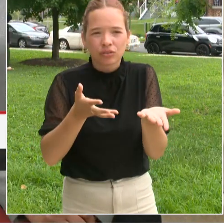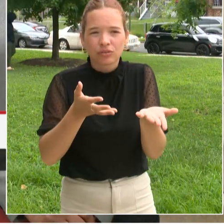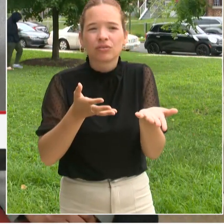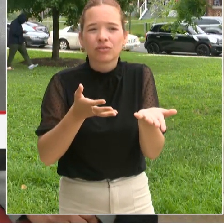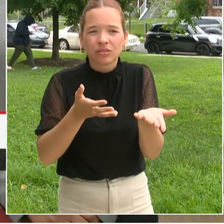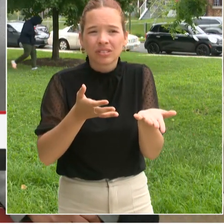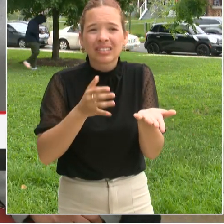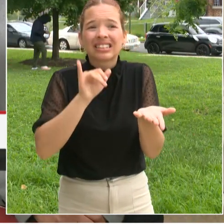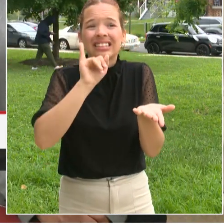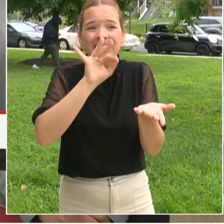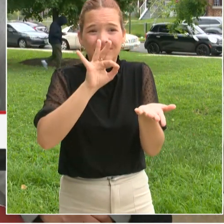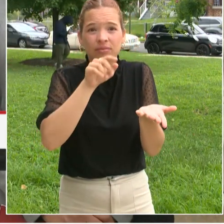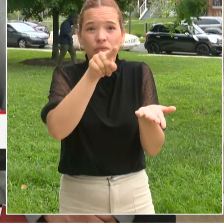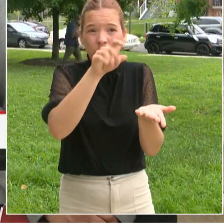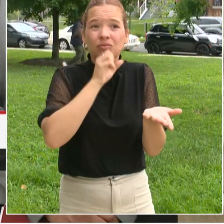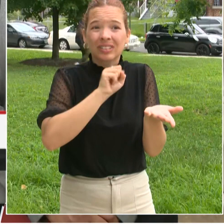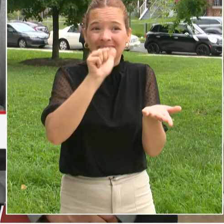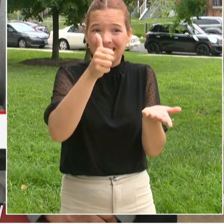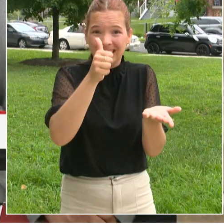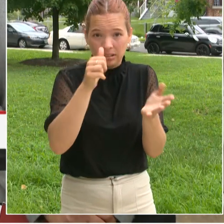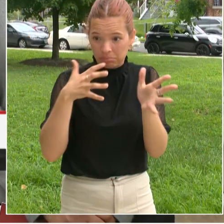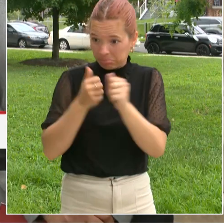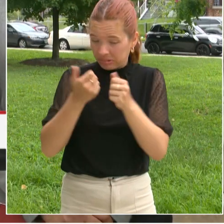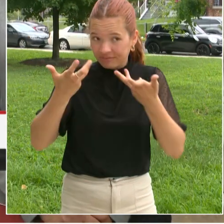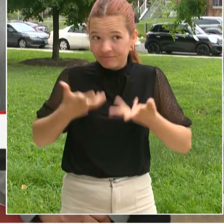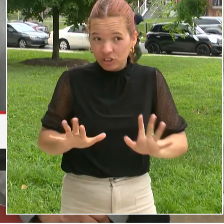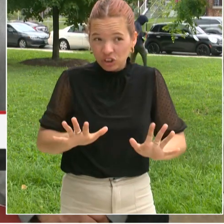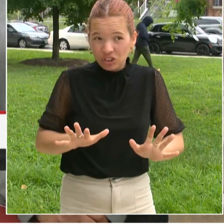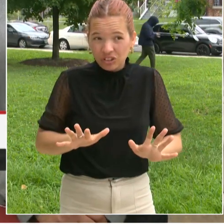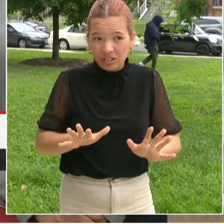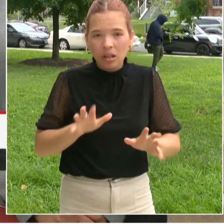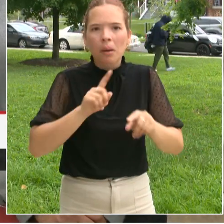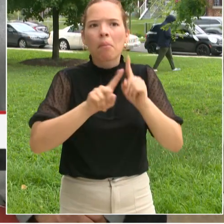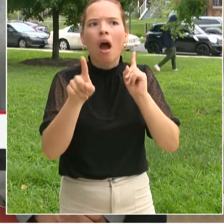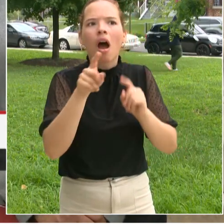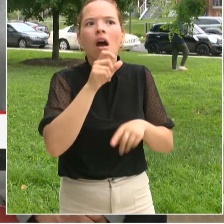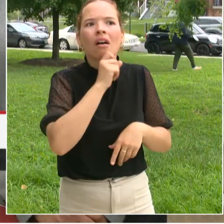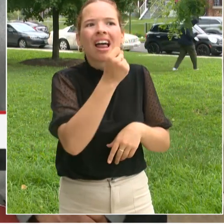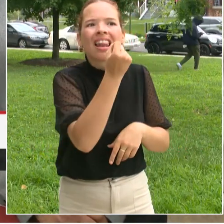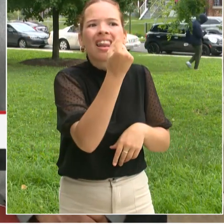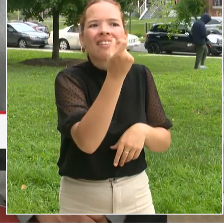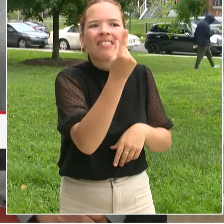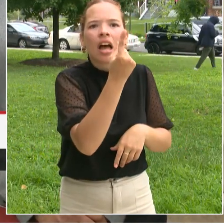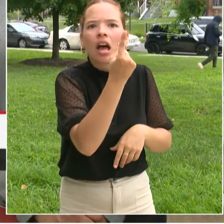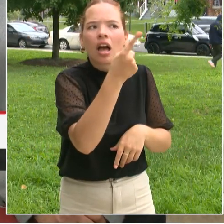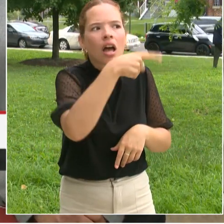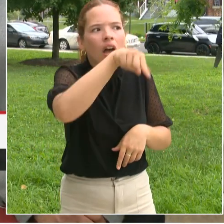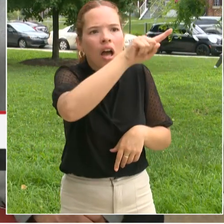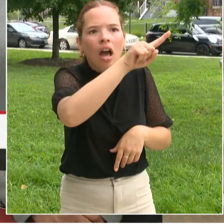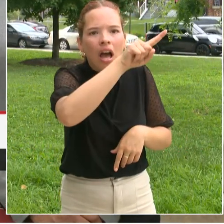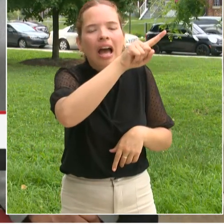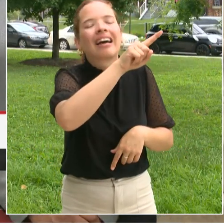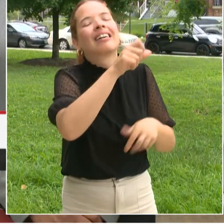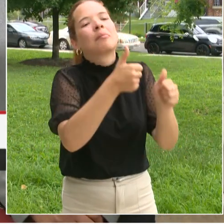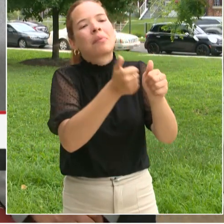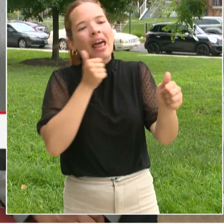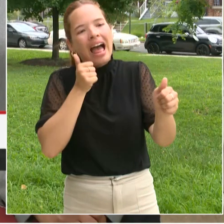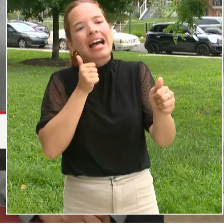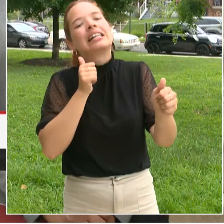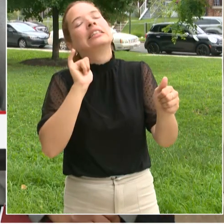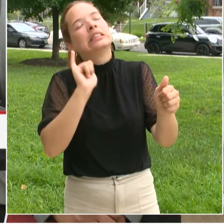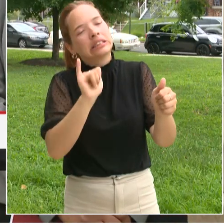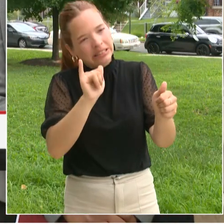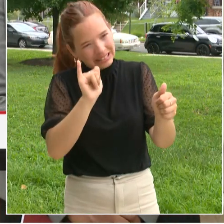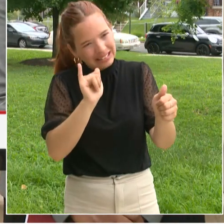So just clarifying for families that it's complicated and we understand the frustration around thinking your